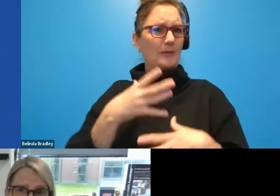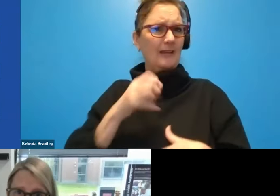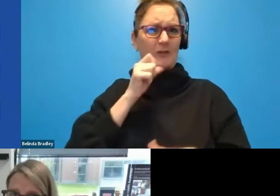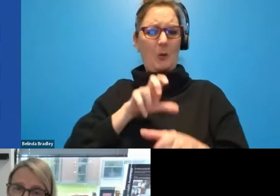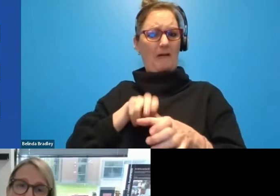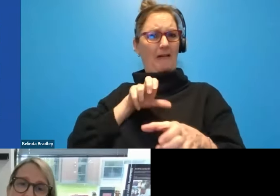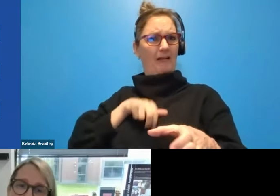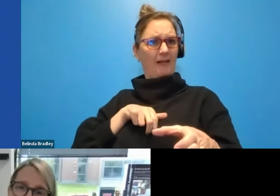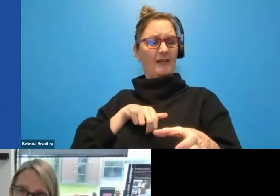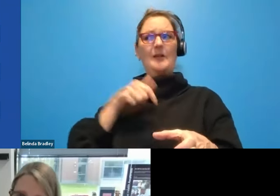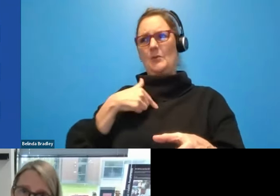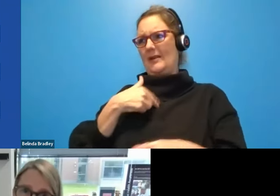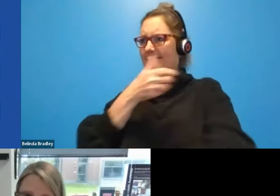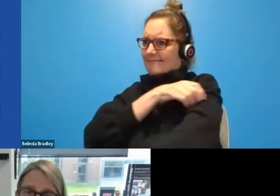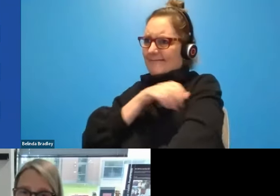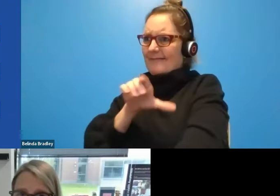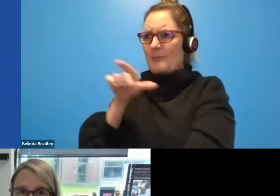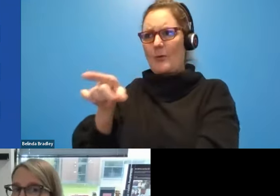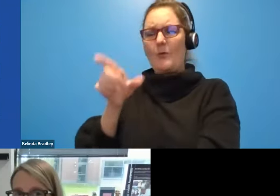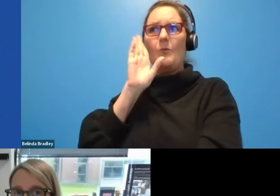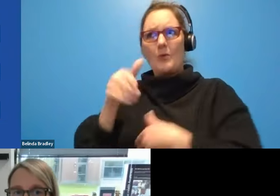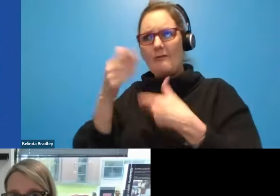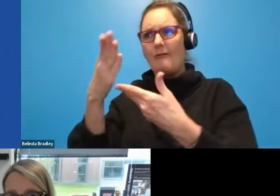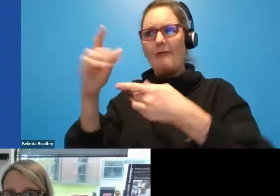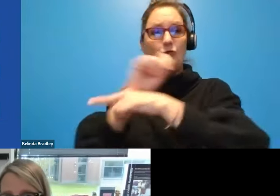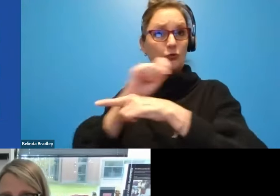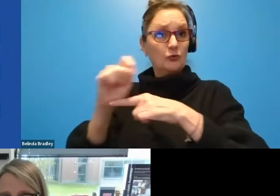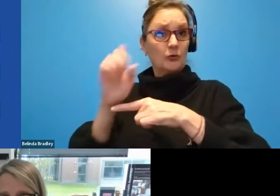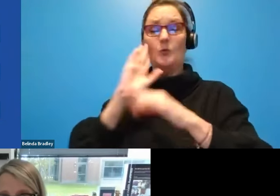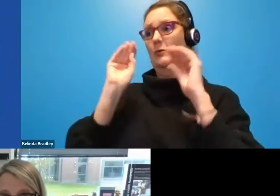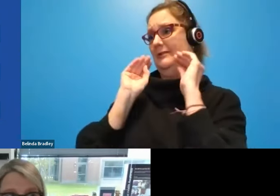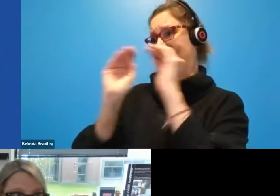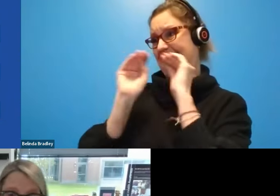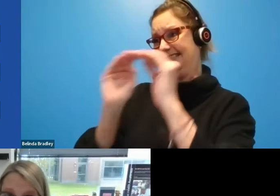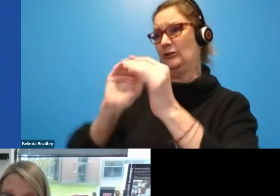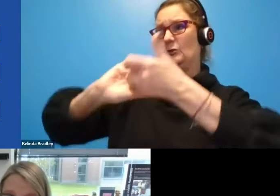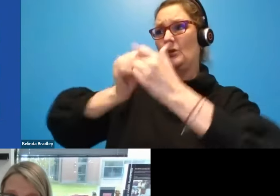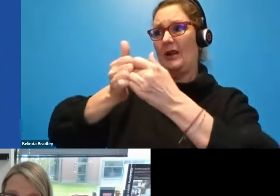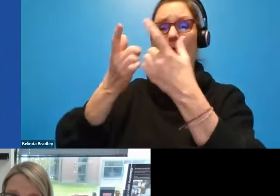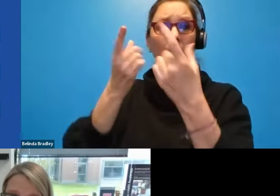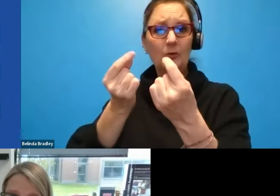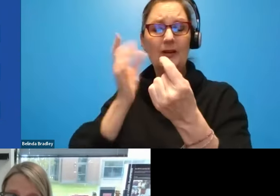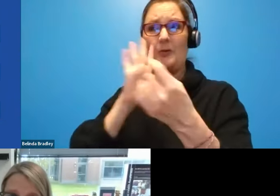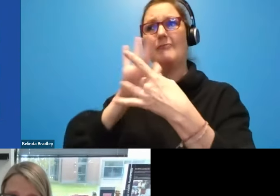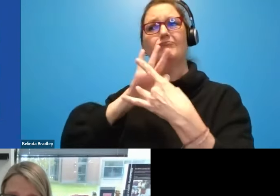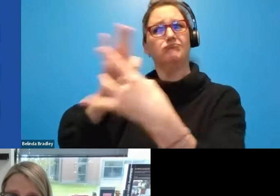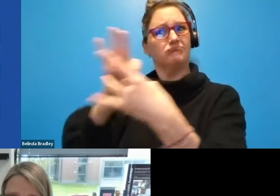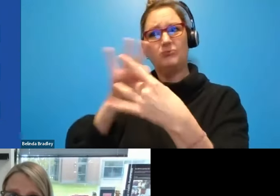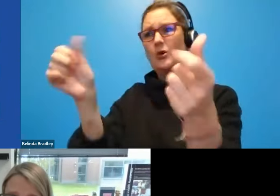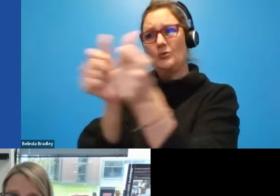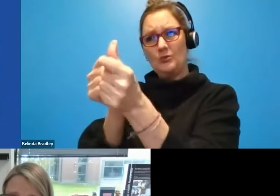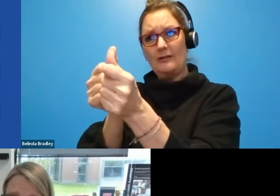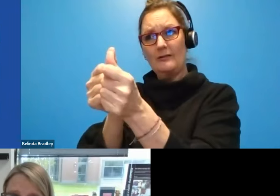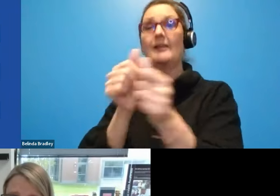We offer training. We really do work with everyone who works with Microsoft, as well as, you know, our own employees and what we produce.